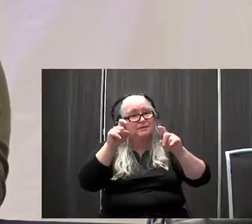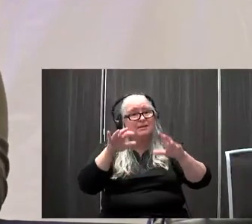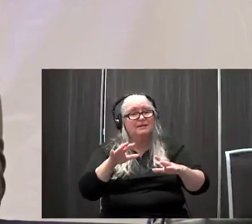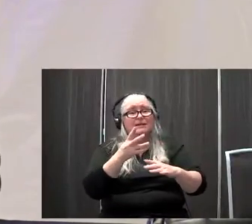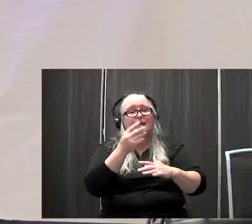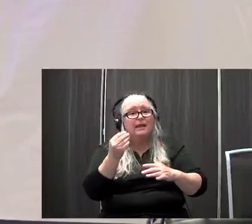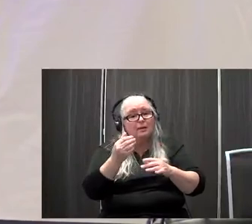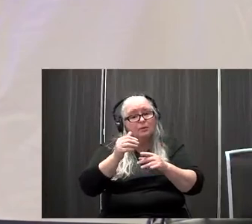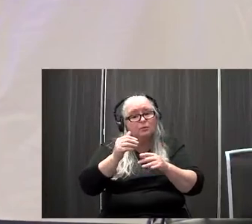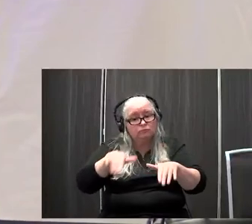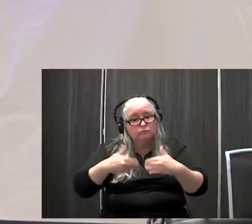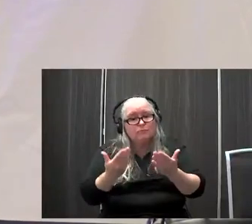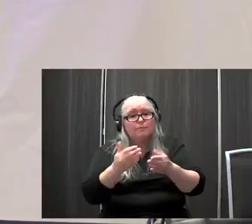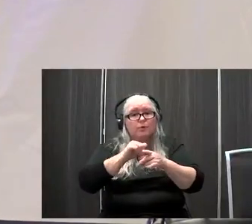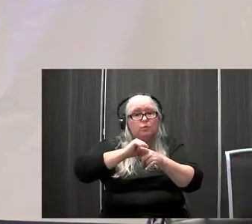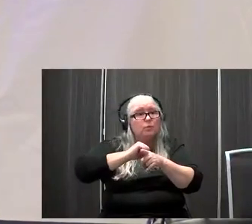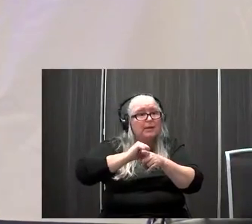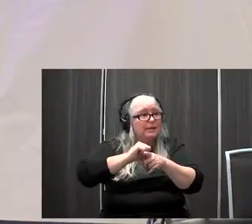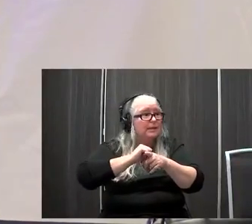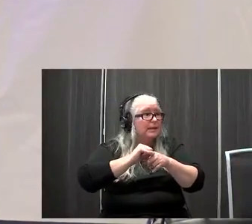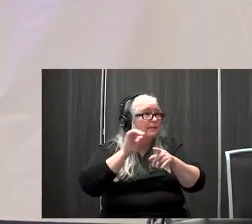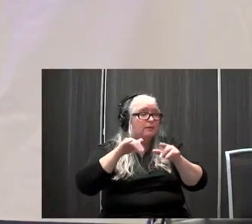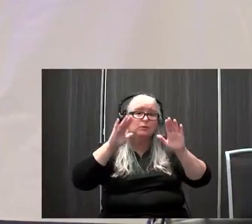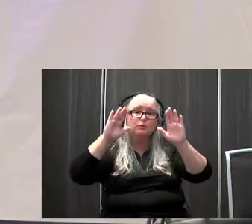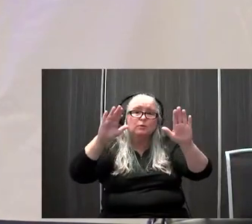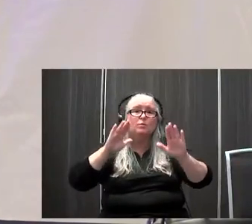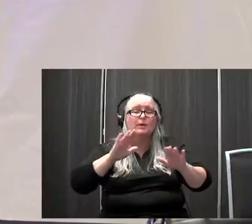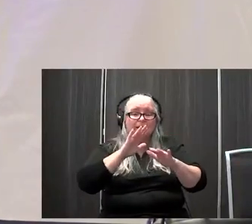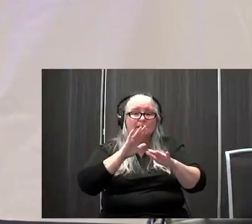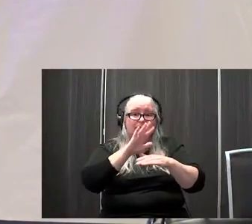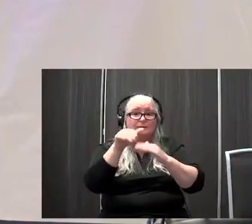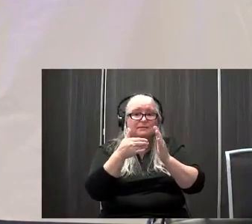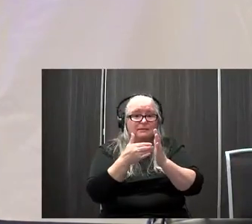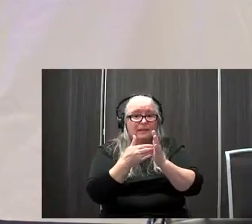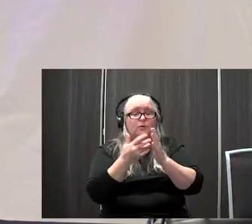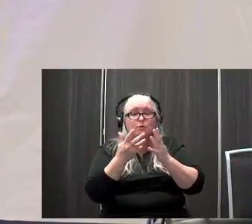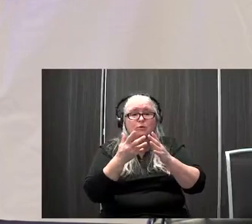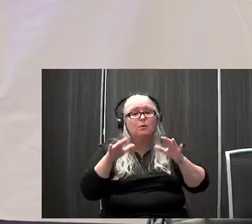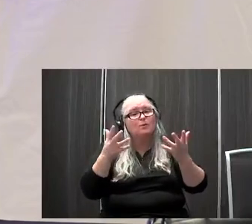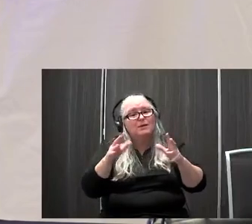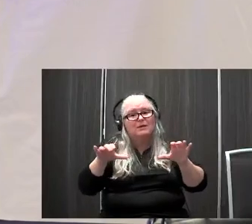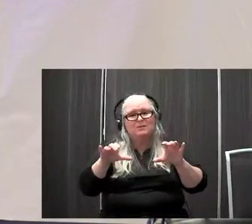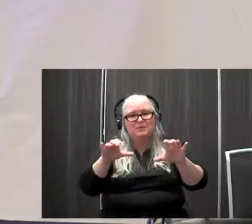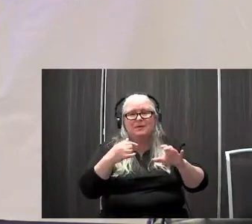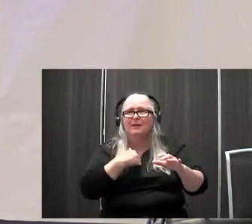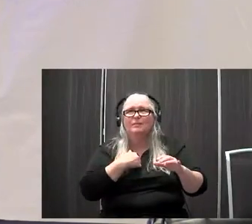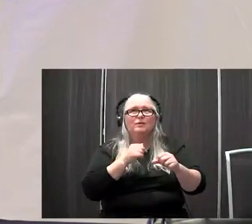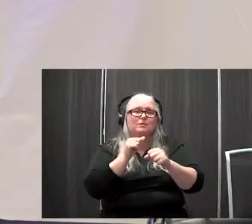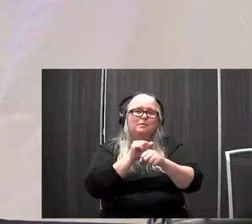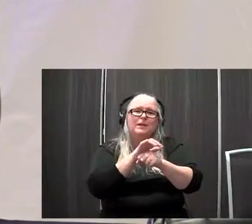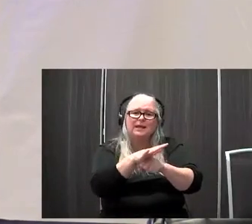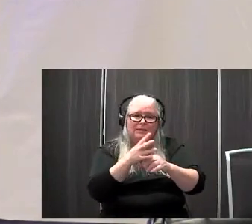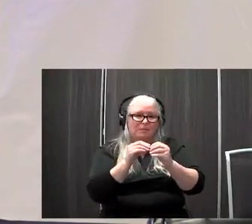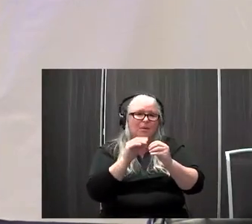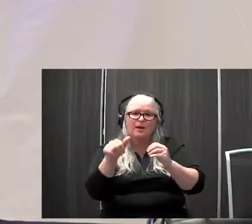retraining DuPont Children's in Wilmington. And there's great centers out there that are, that are already doing this. There's plenty more. I could go through a long list, but